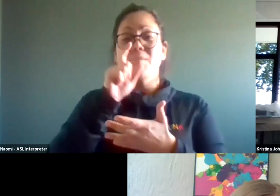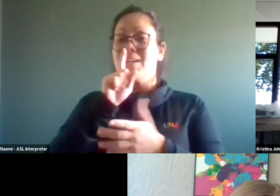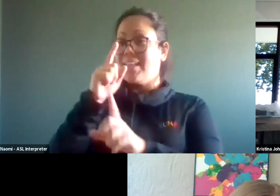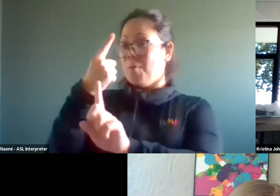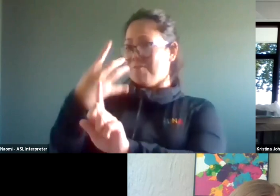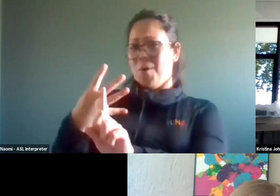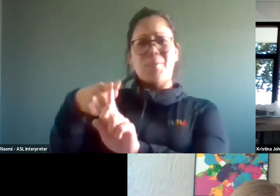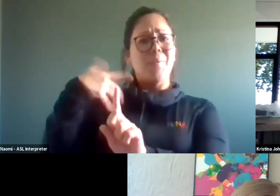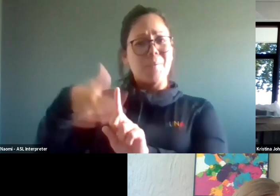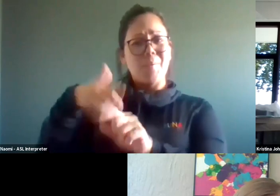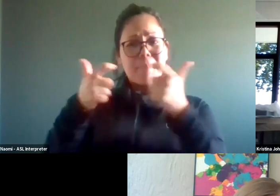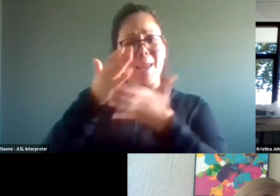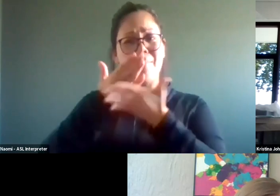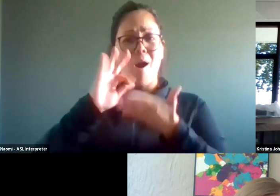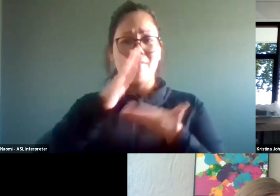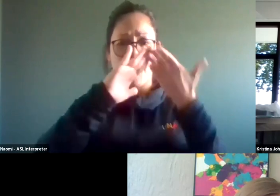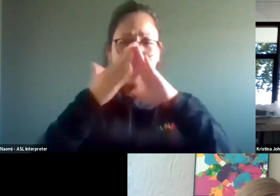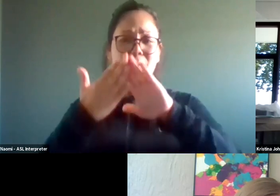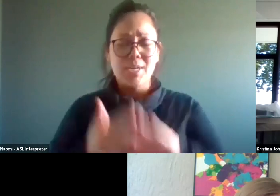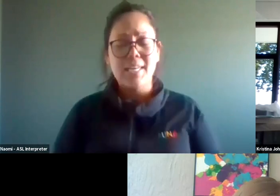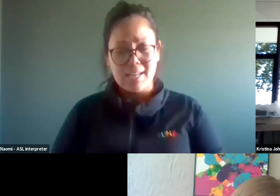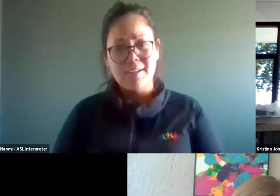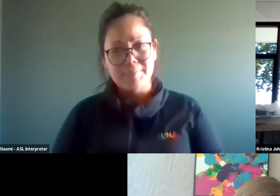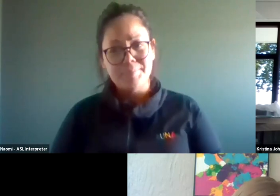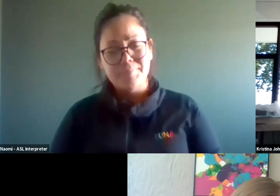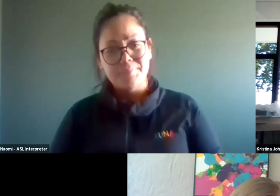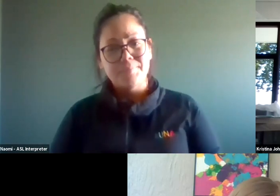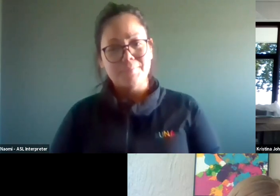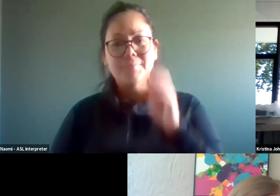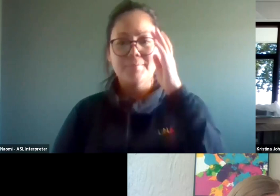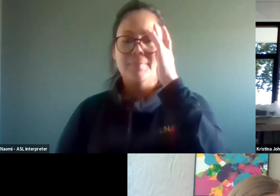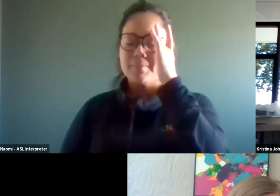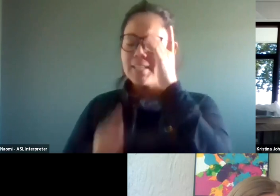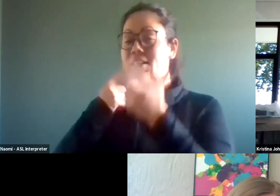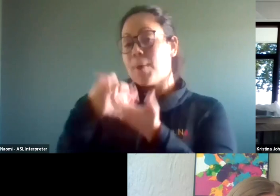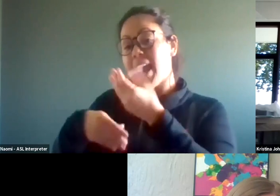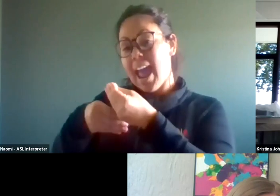of our community. Right. Well, add to that.